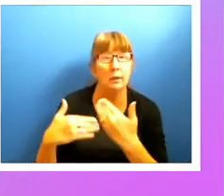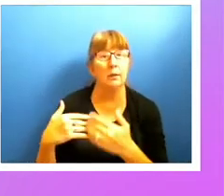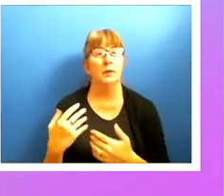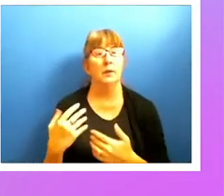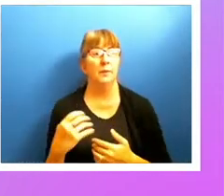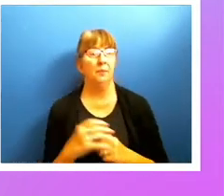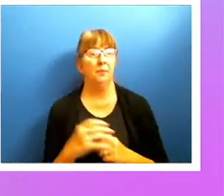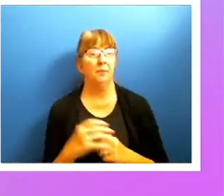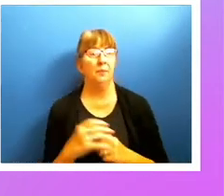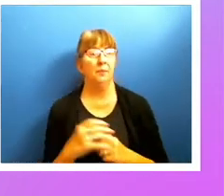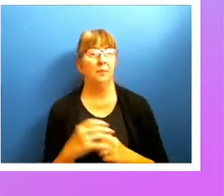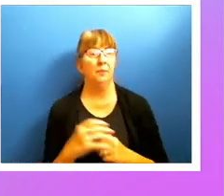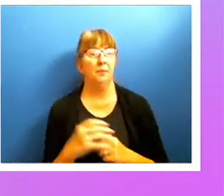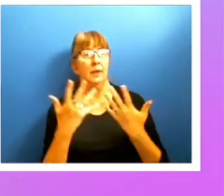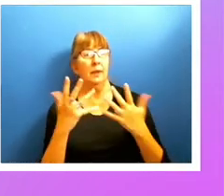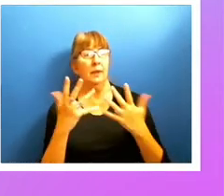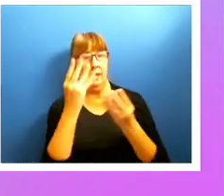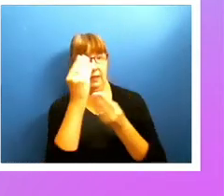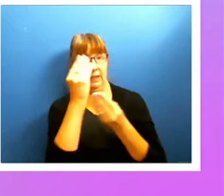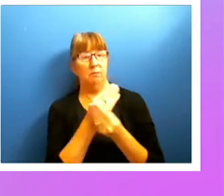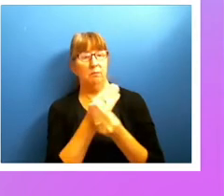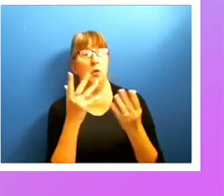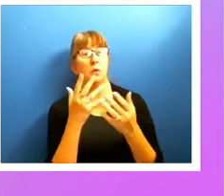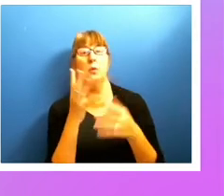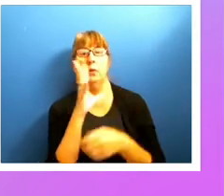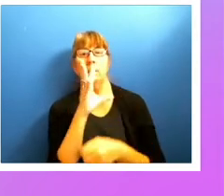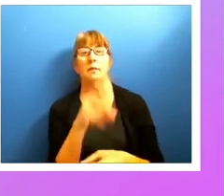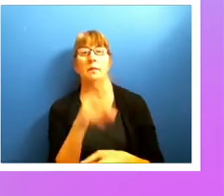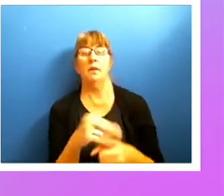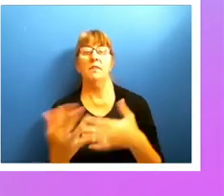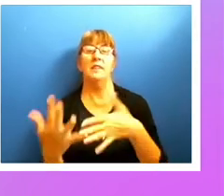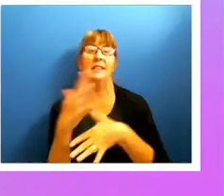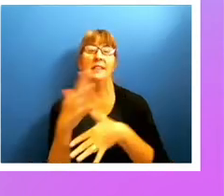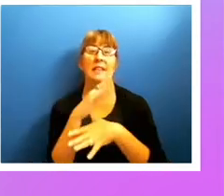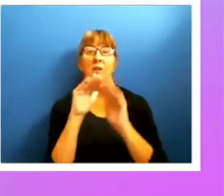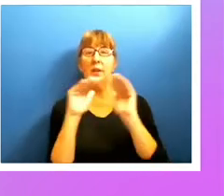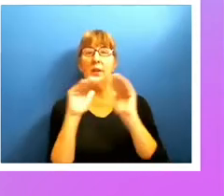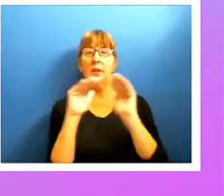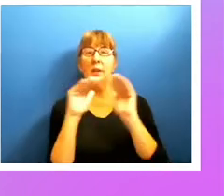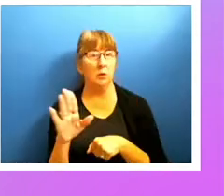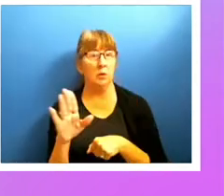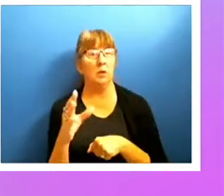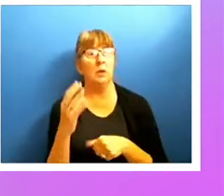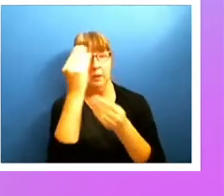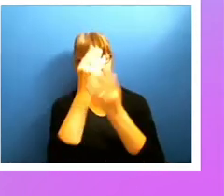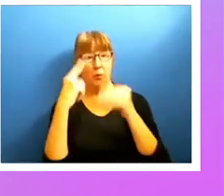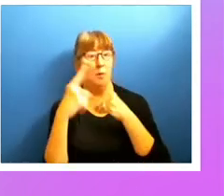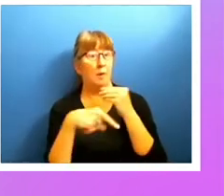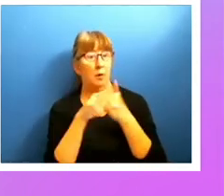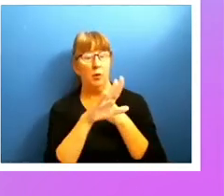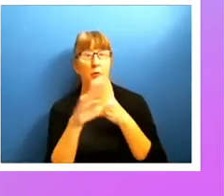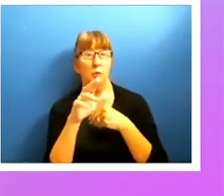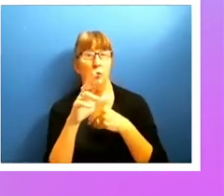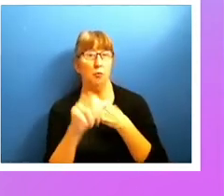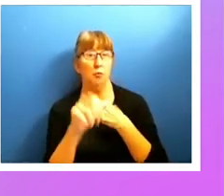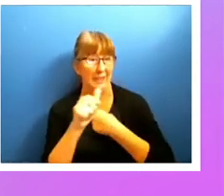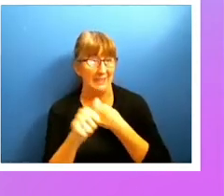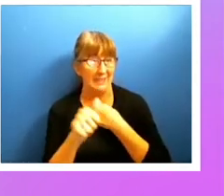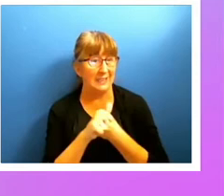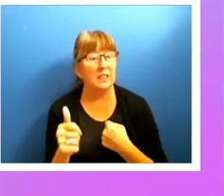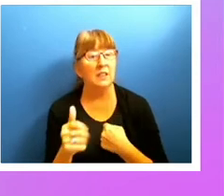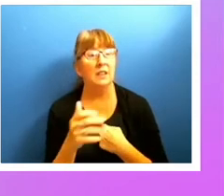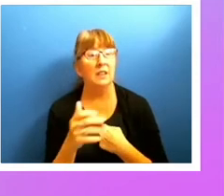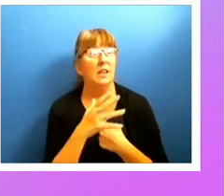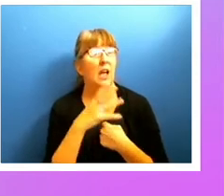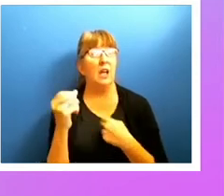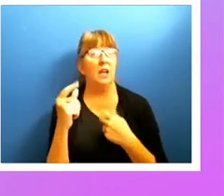involve the senior levels of your company because they want to know about their company's aggregate risk. I would if it were my company. And then typically it's also